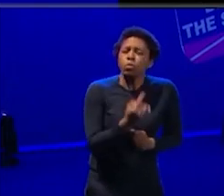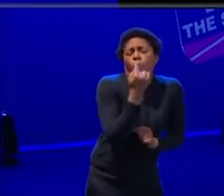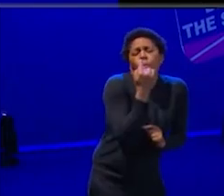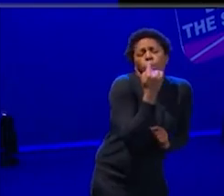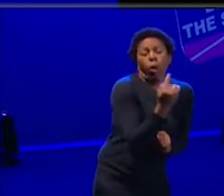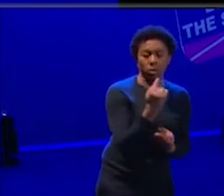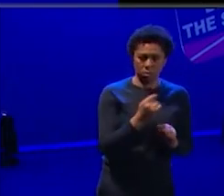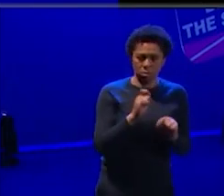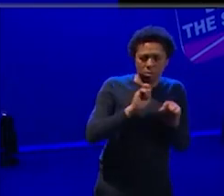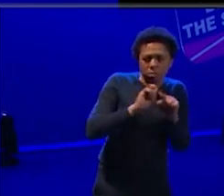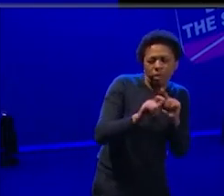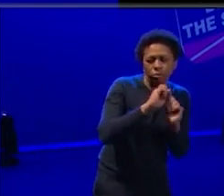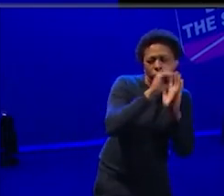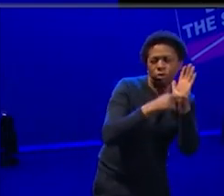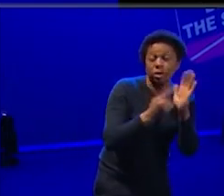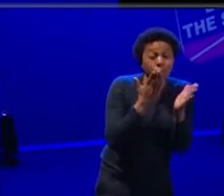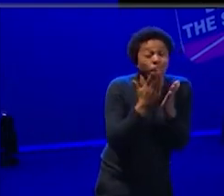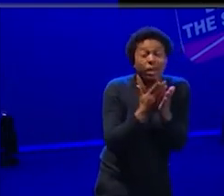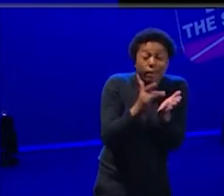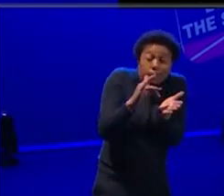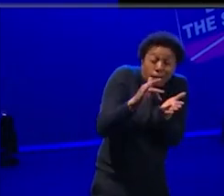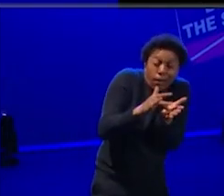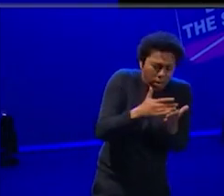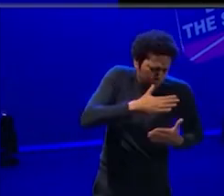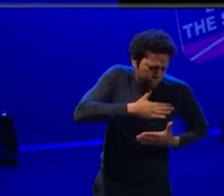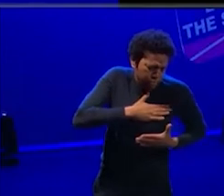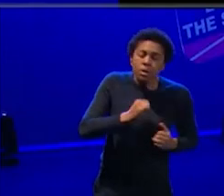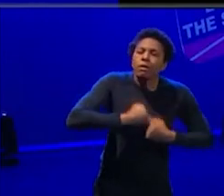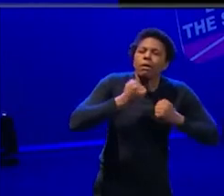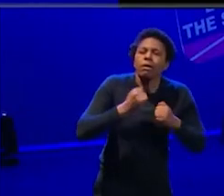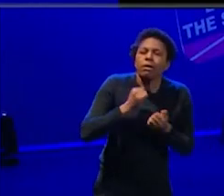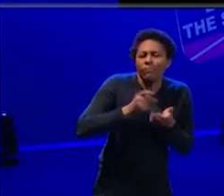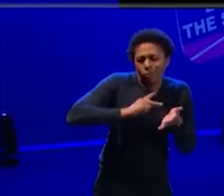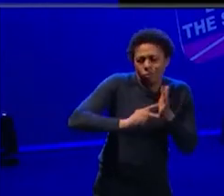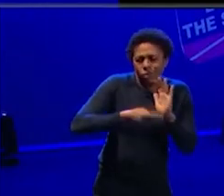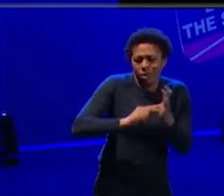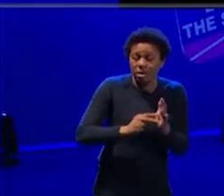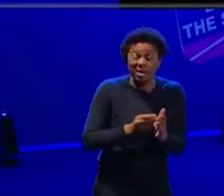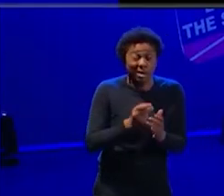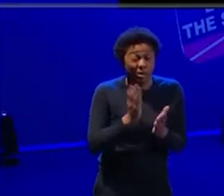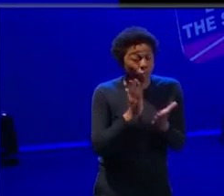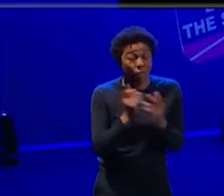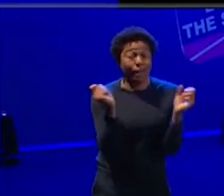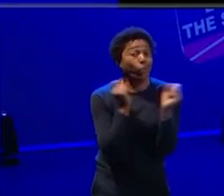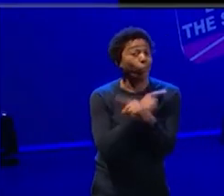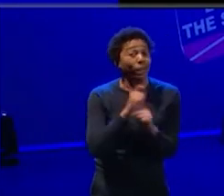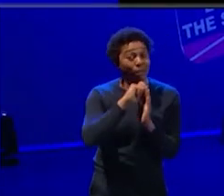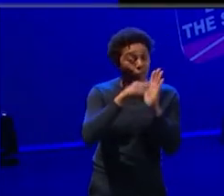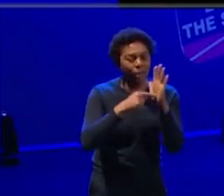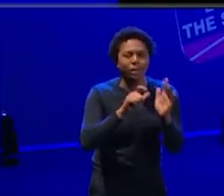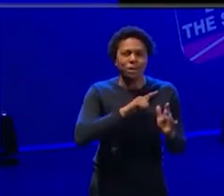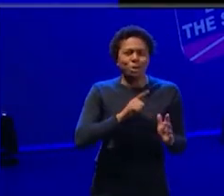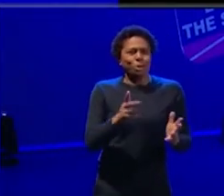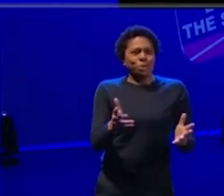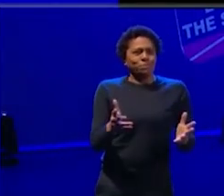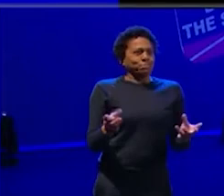sort of the heartbeat of the theatre. And I think it's, it's a funny sort of project as well because it crosses the line between a kind